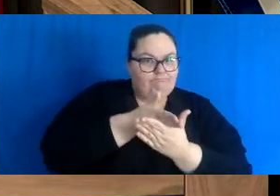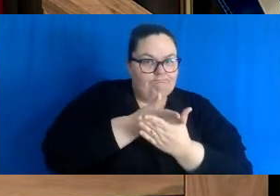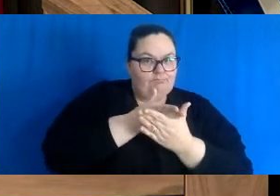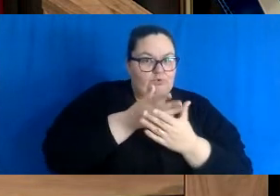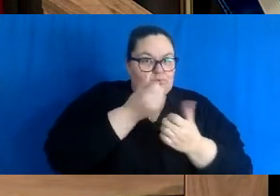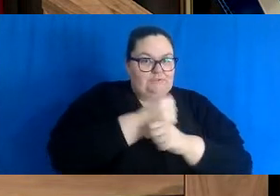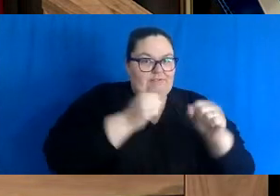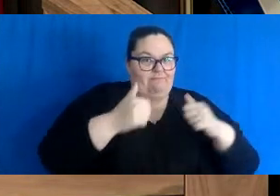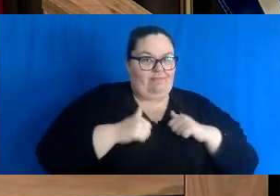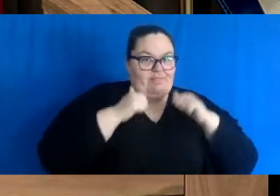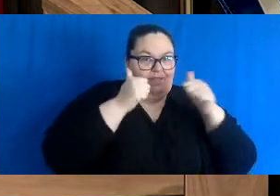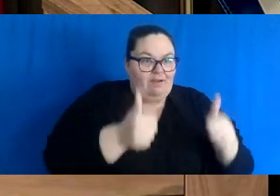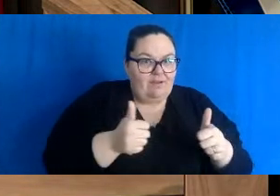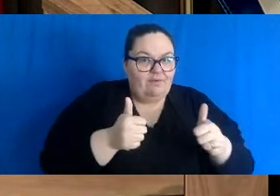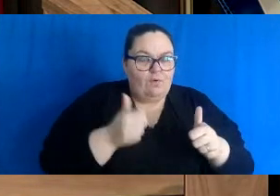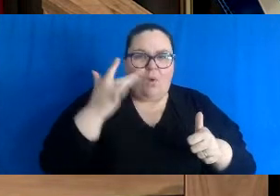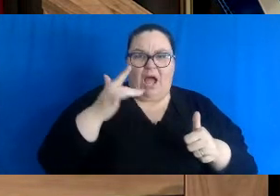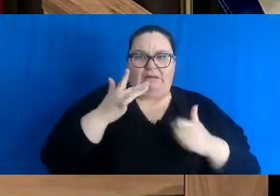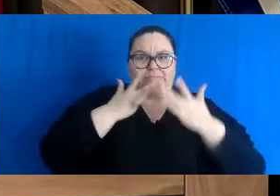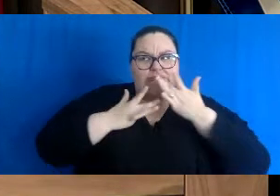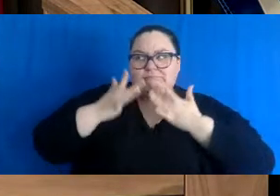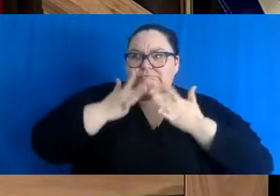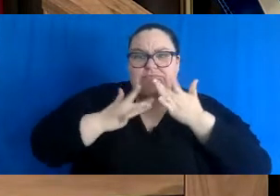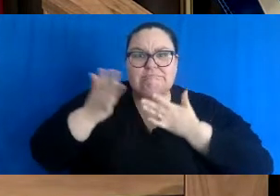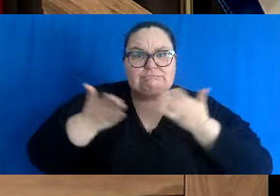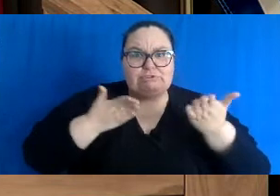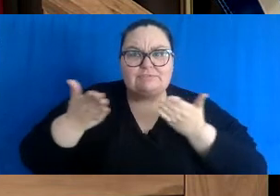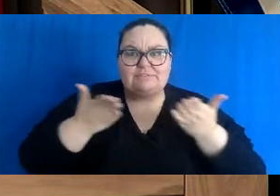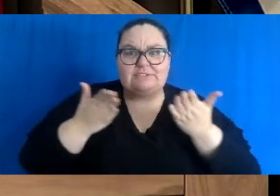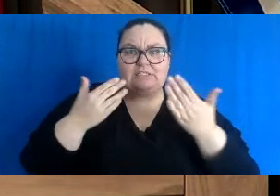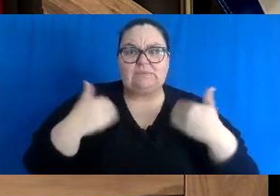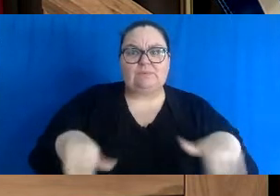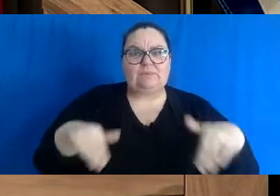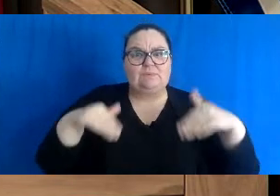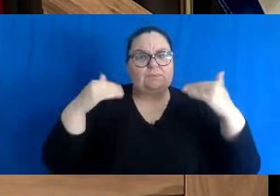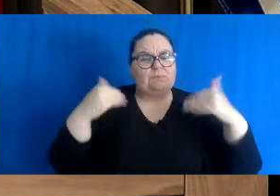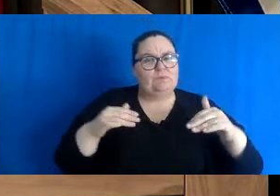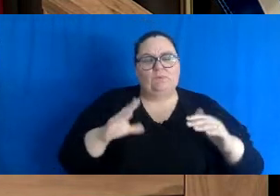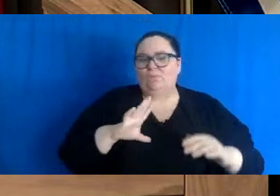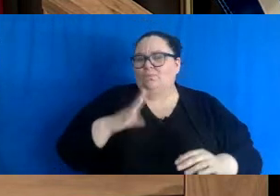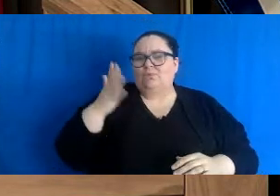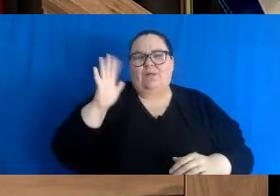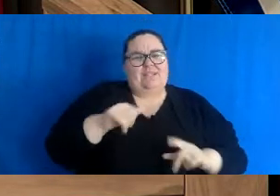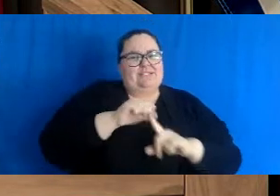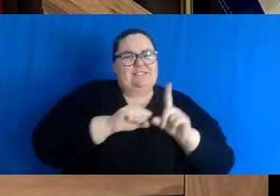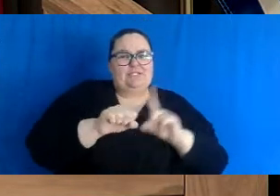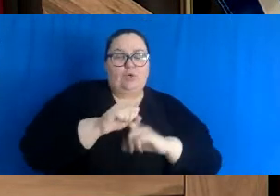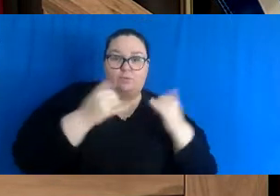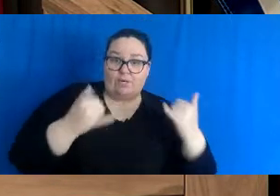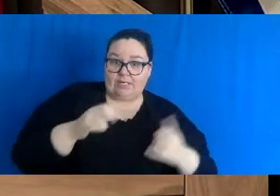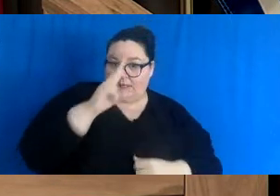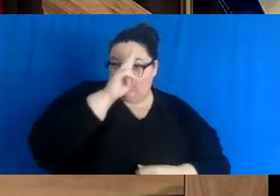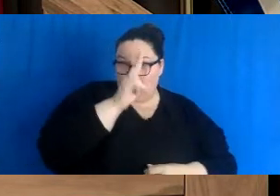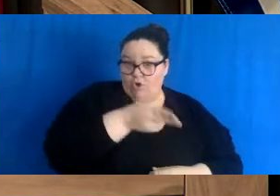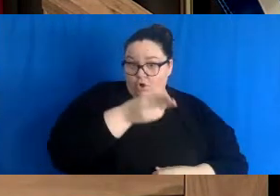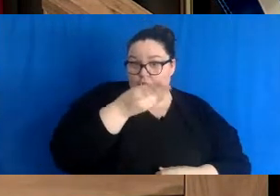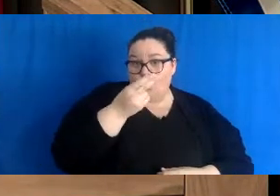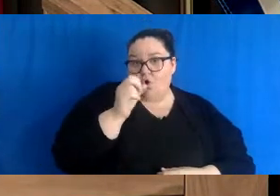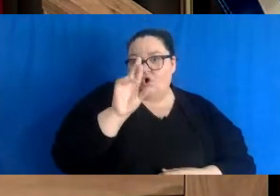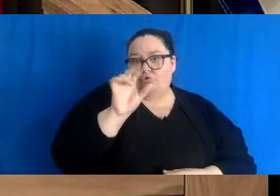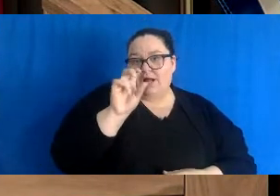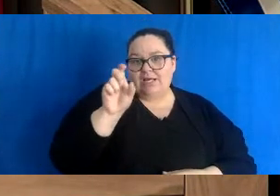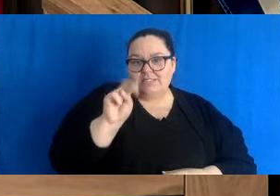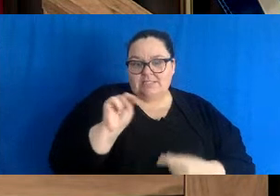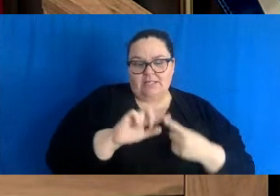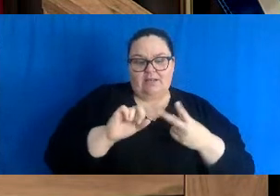not enough resources available to deliver that care. Right now, Horizon and Vitality Regional Health